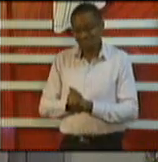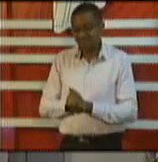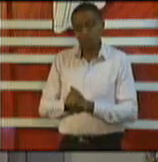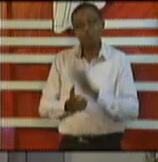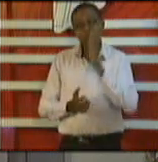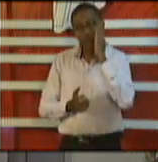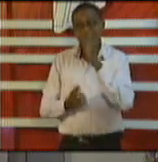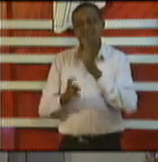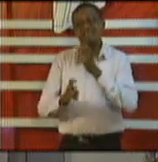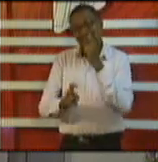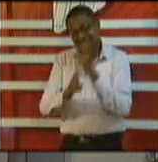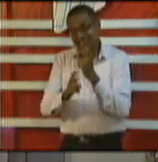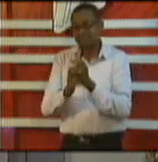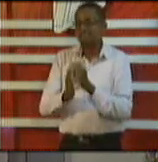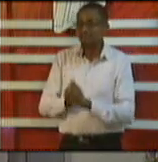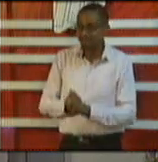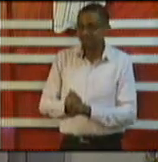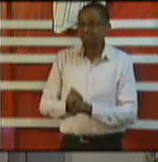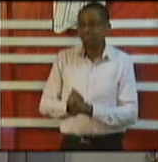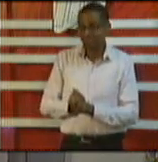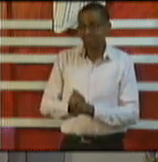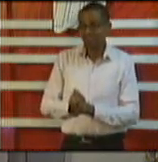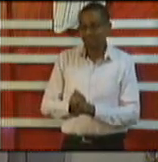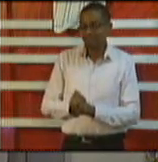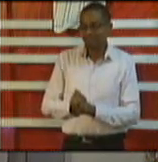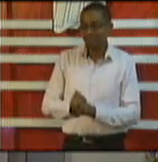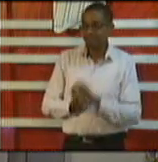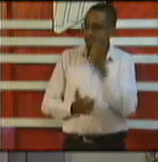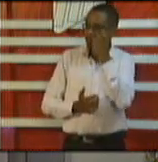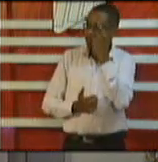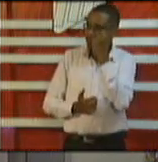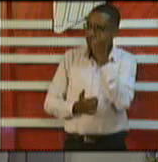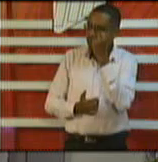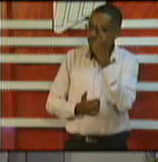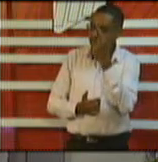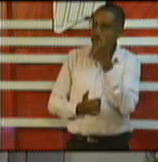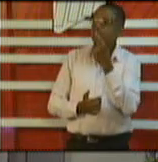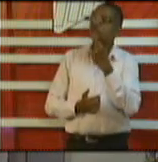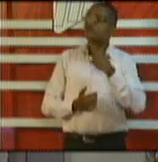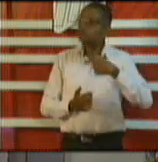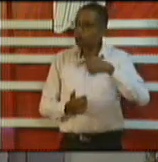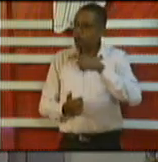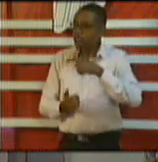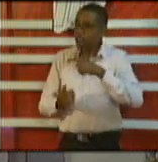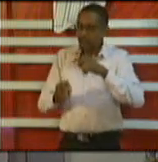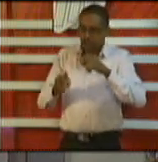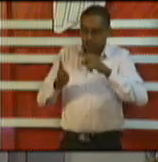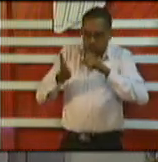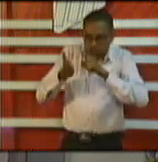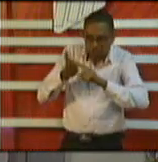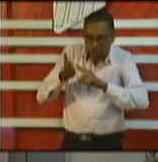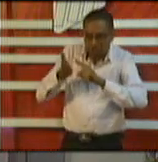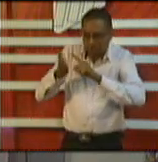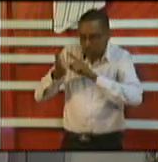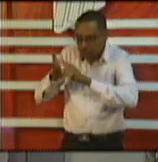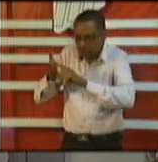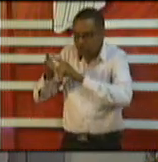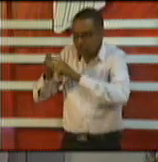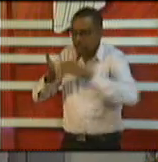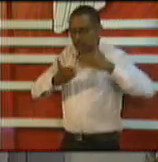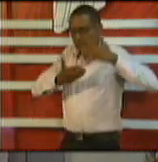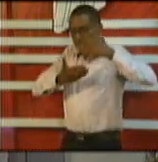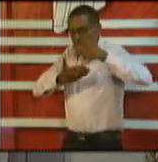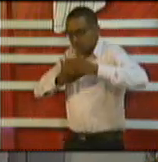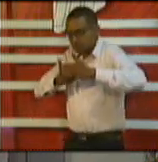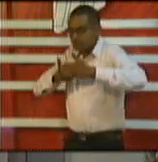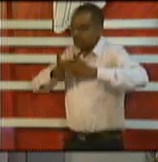on land so it it speaks to what we have been doing in a very measured way and now we do in fact